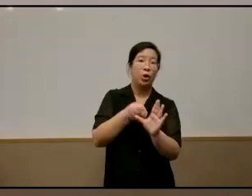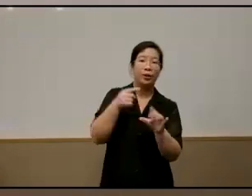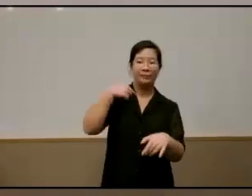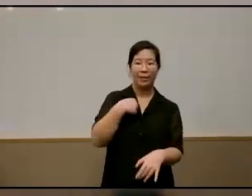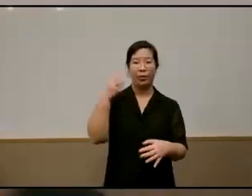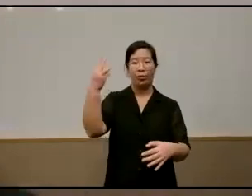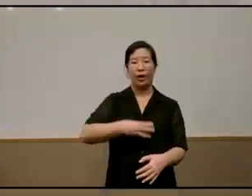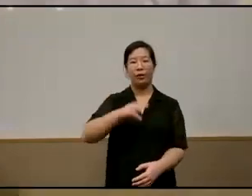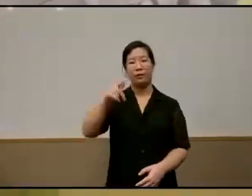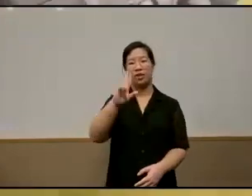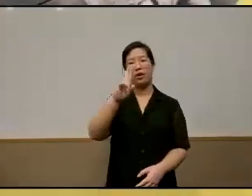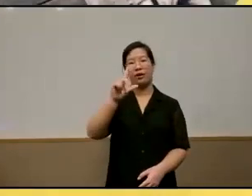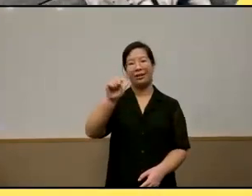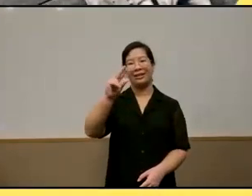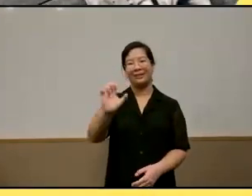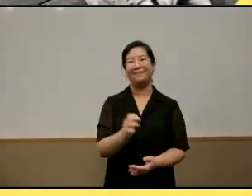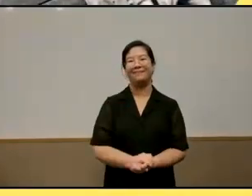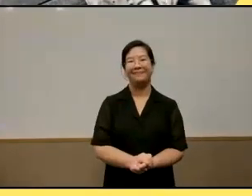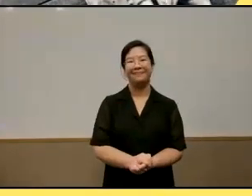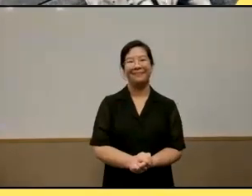welcoming charlene hello